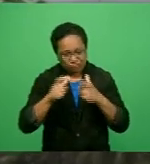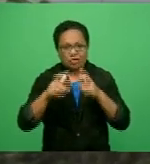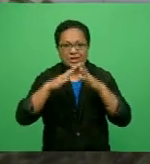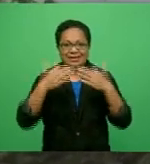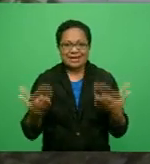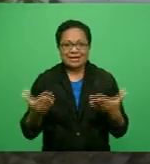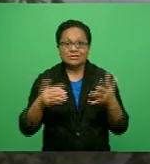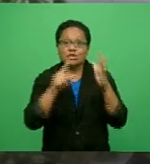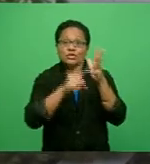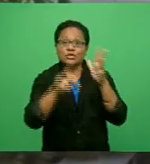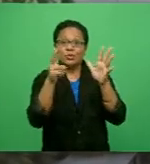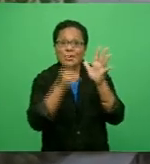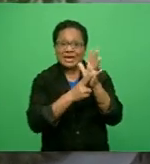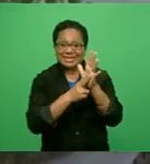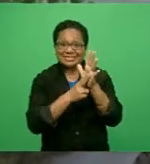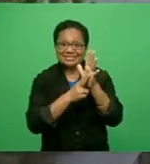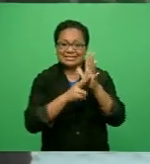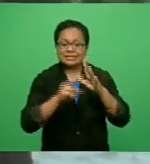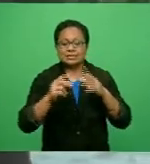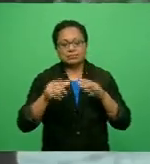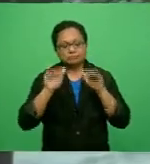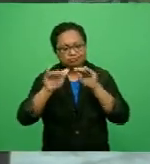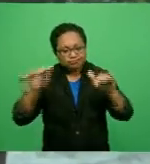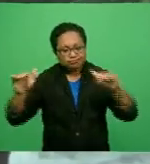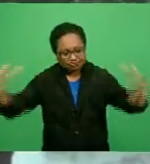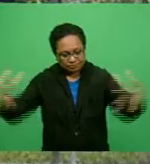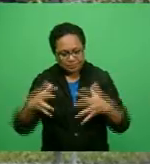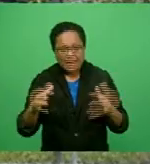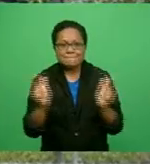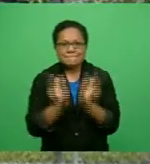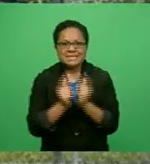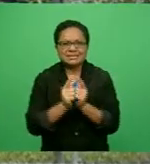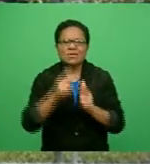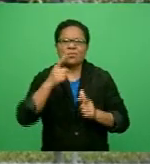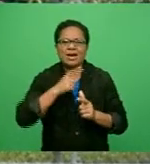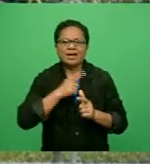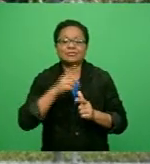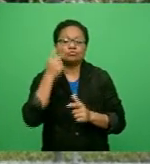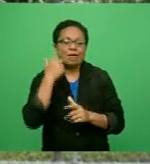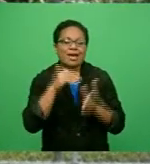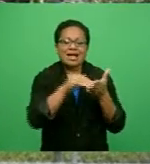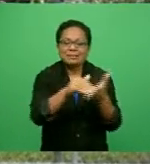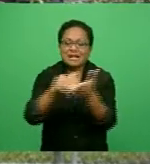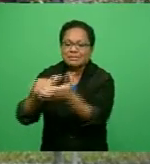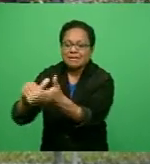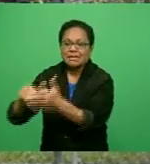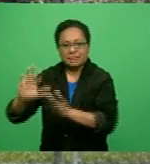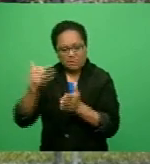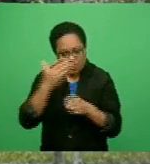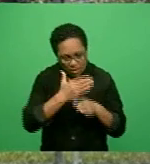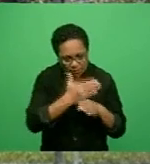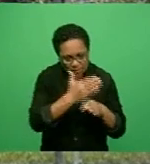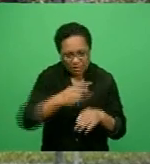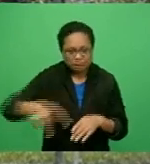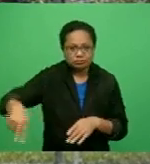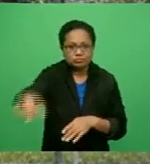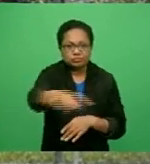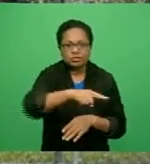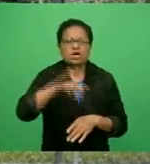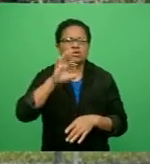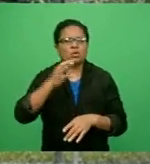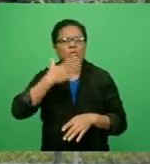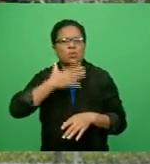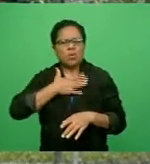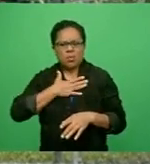called the meeting to maintain and speed up such transitions everywhere and to ensure that climate action does not become a